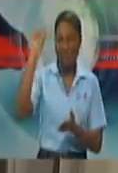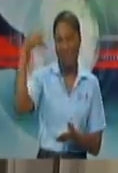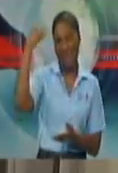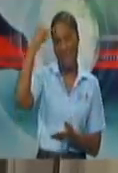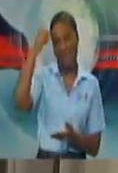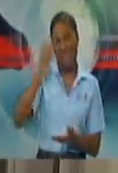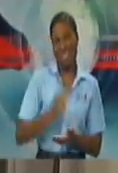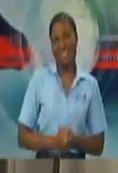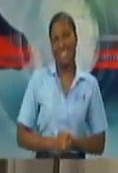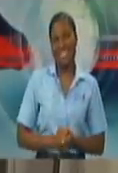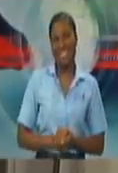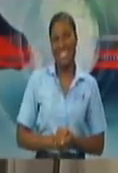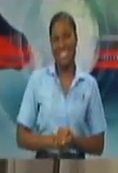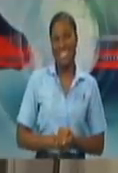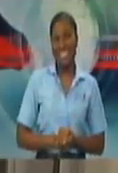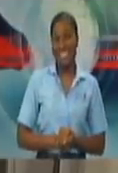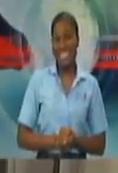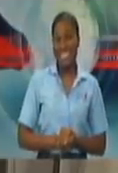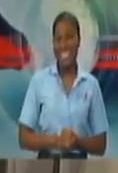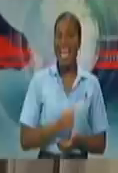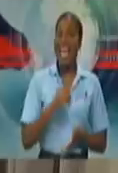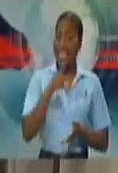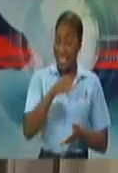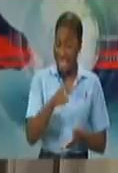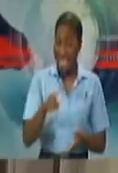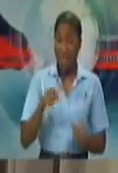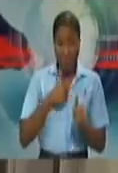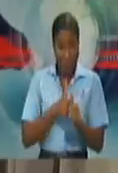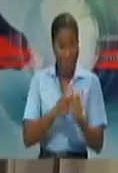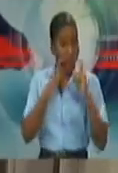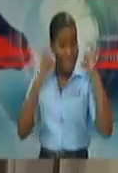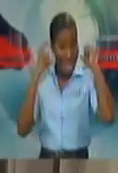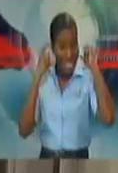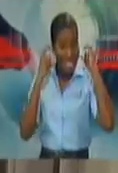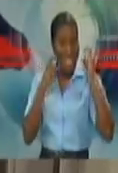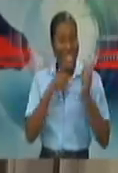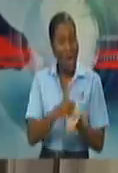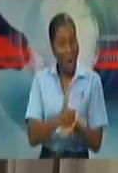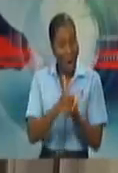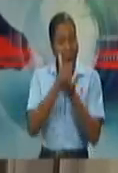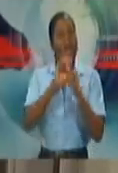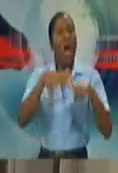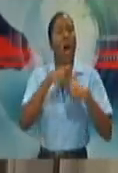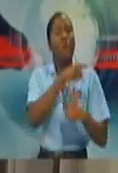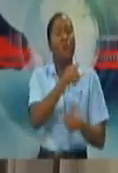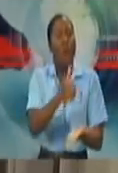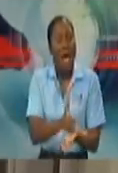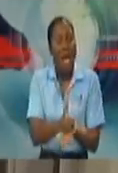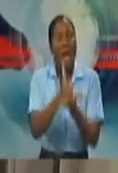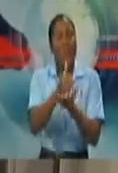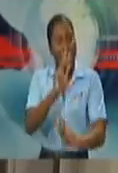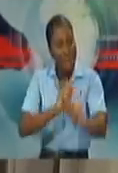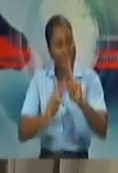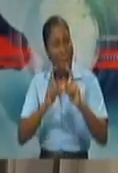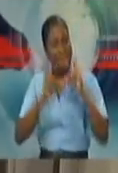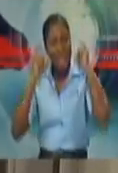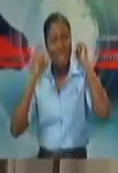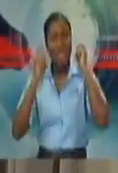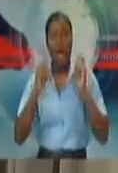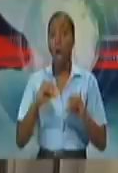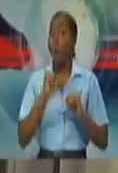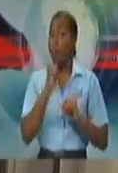This is your contribution now to get people to wear masks. So it is not law as yet.